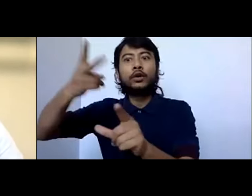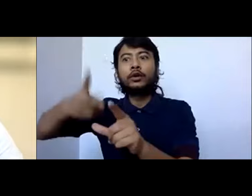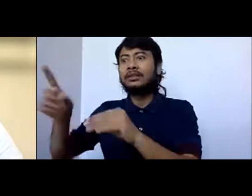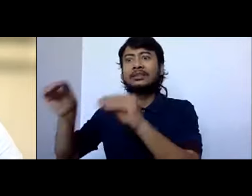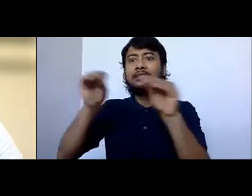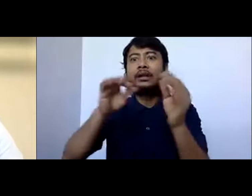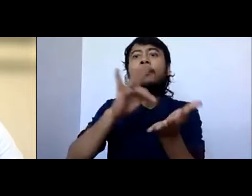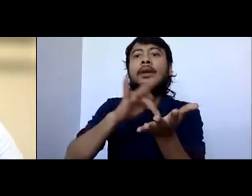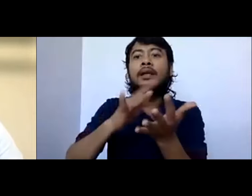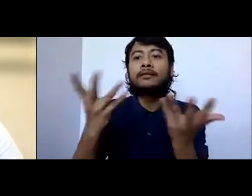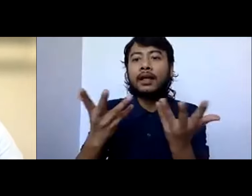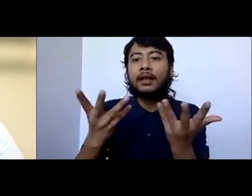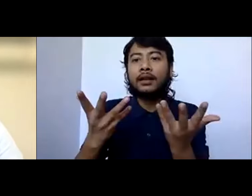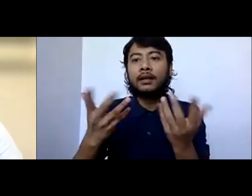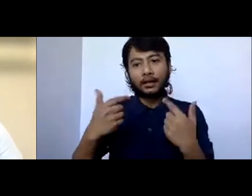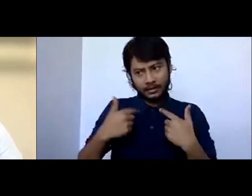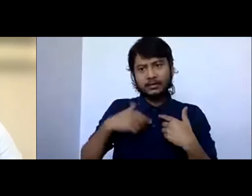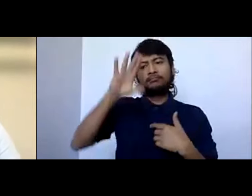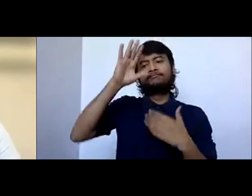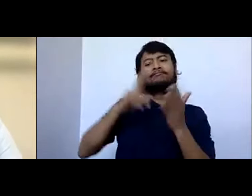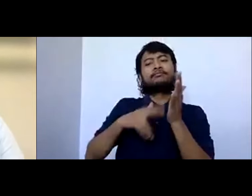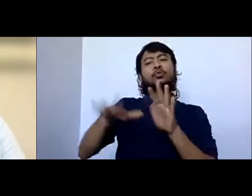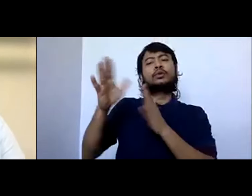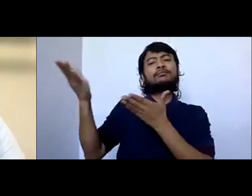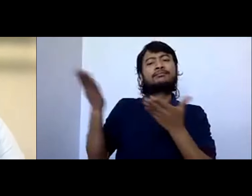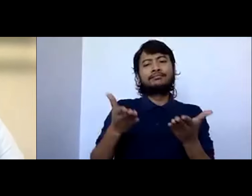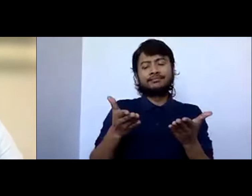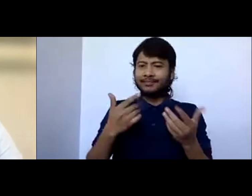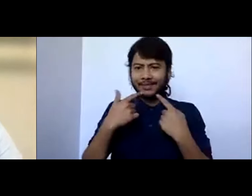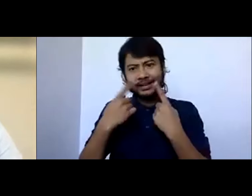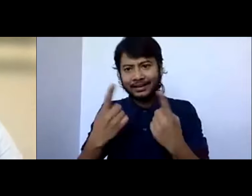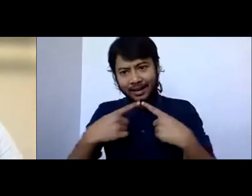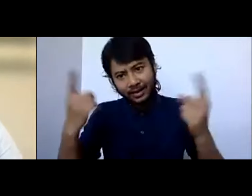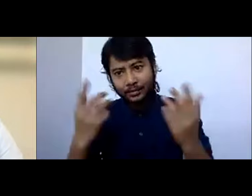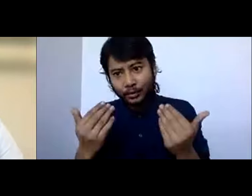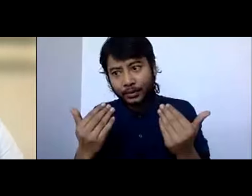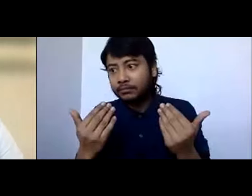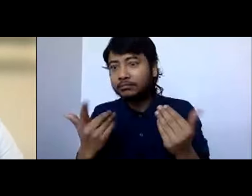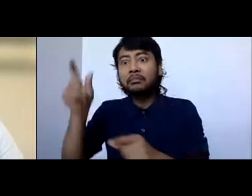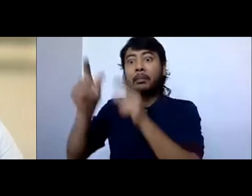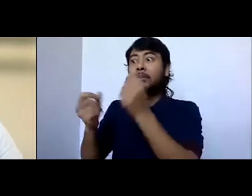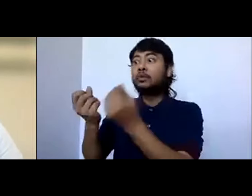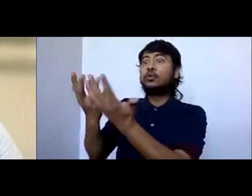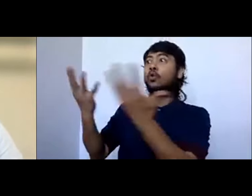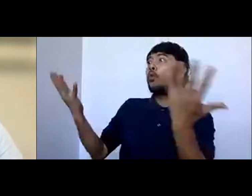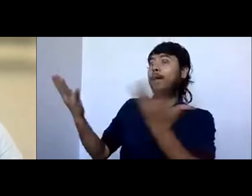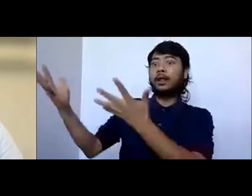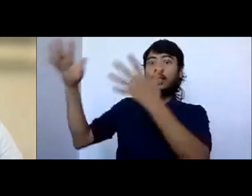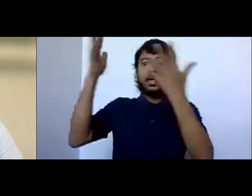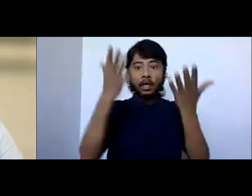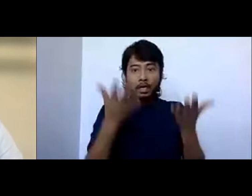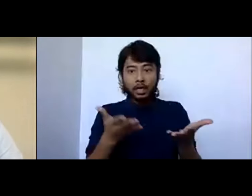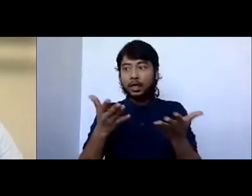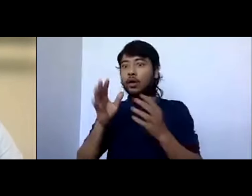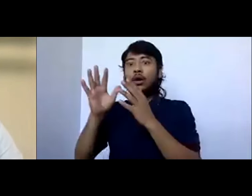will take them in into New Zealand. But moving the whole population into a different country comes with its own set of challenges. As I